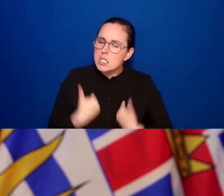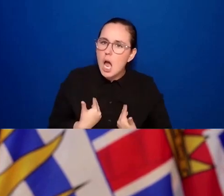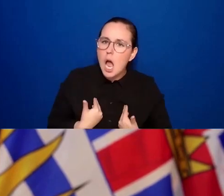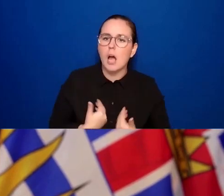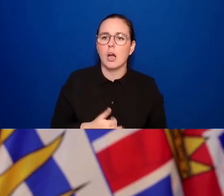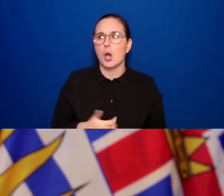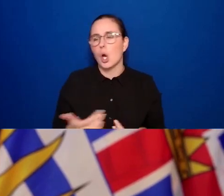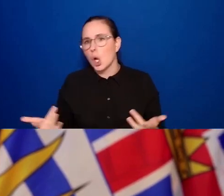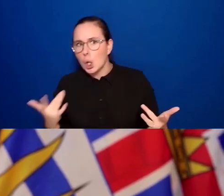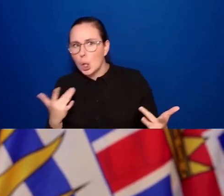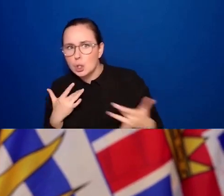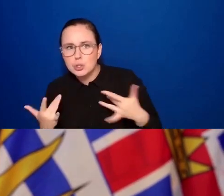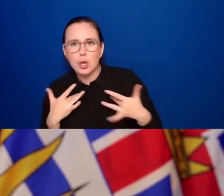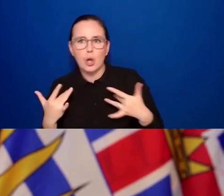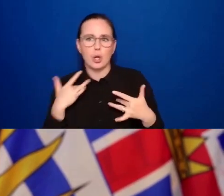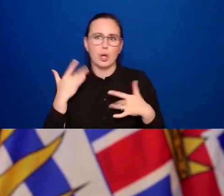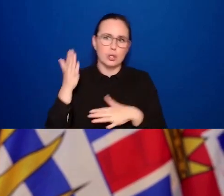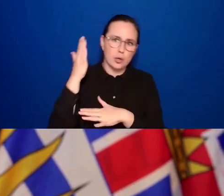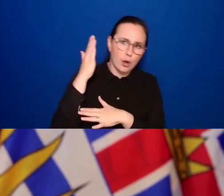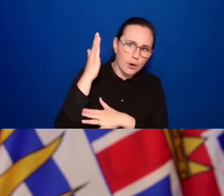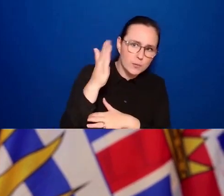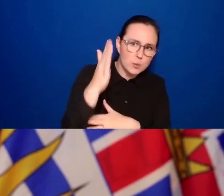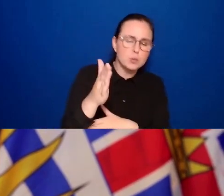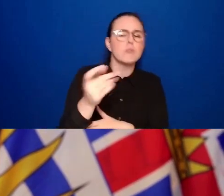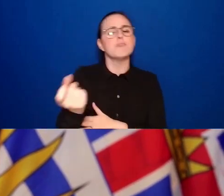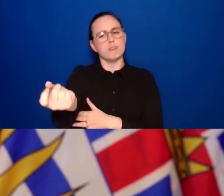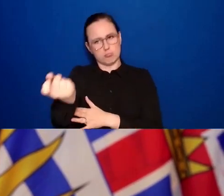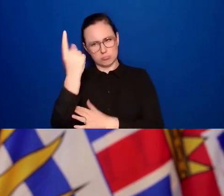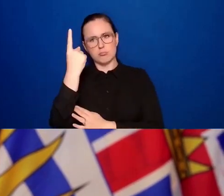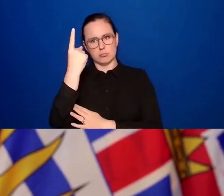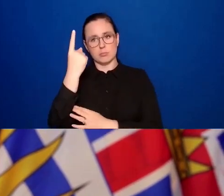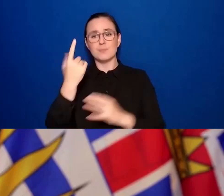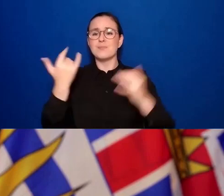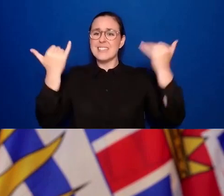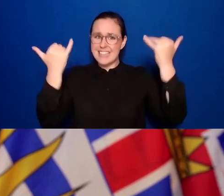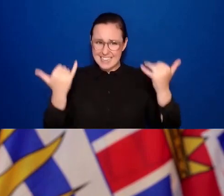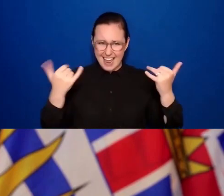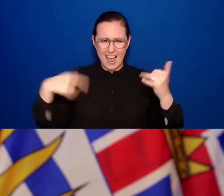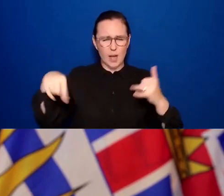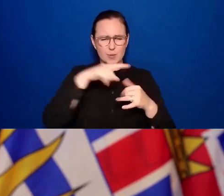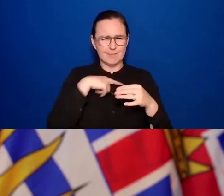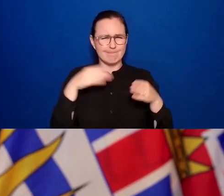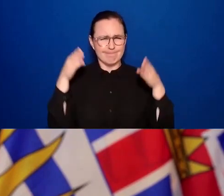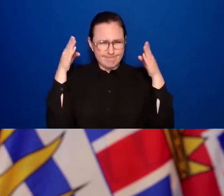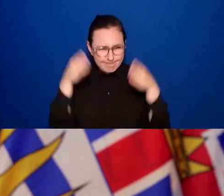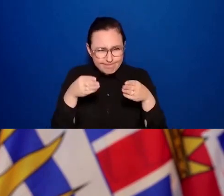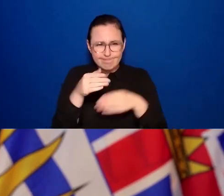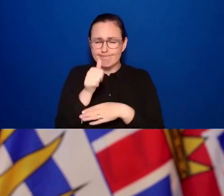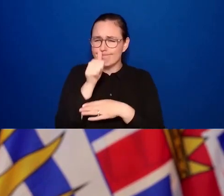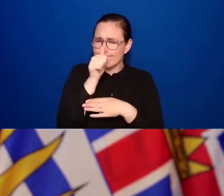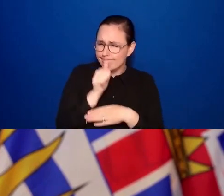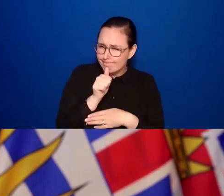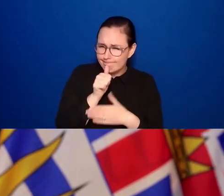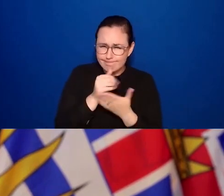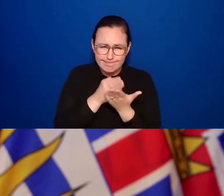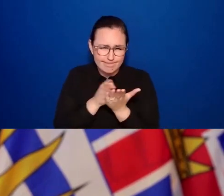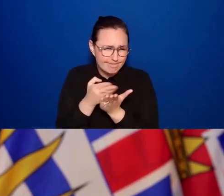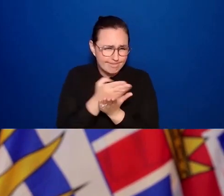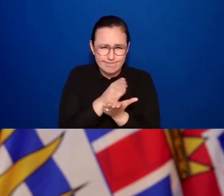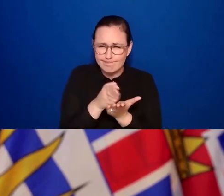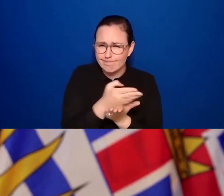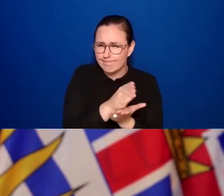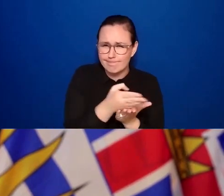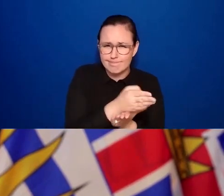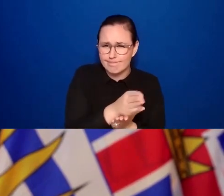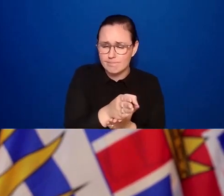Right now, we need to focus on getting through this next phase. And let's get angry at this virus. Not at each